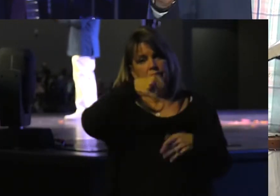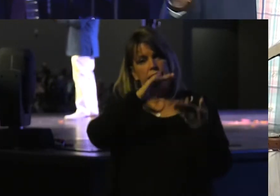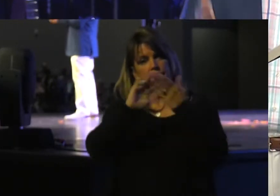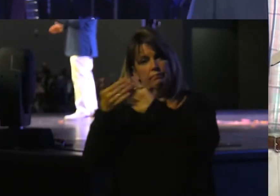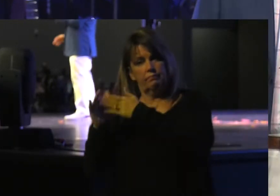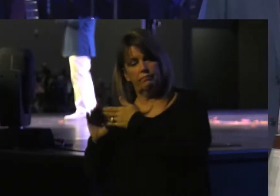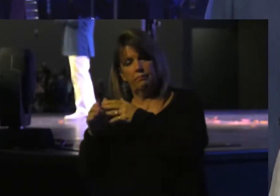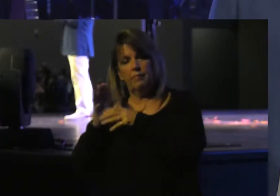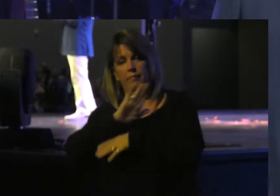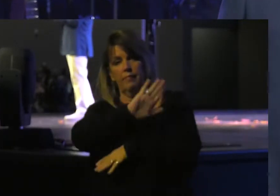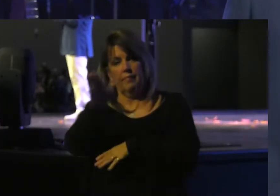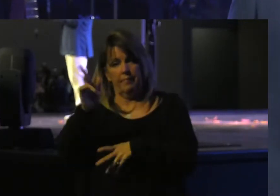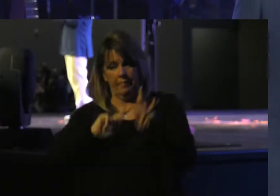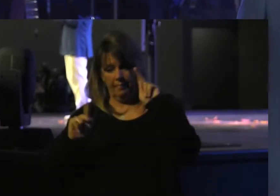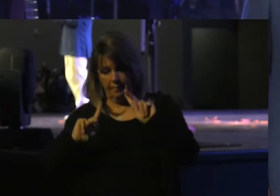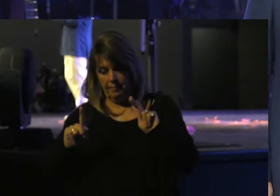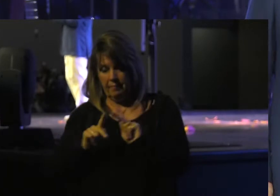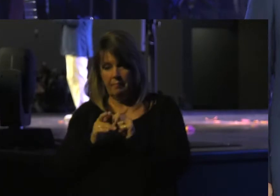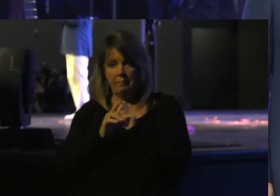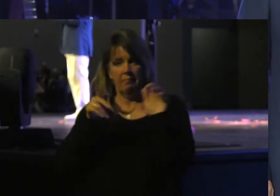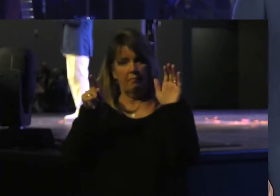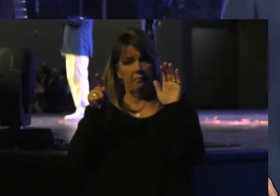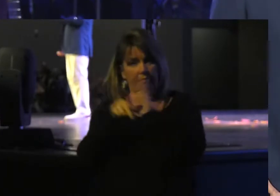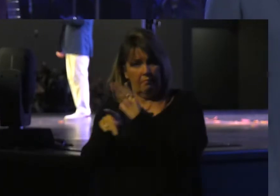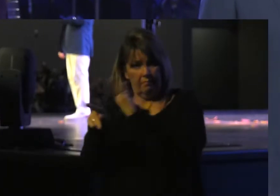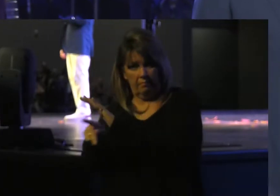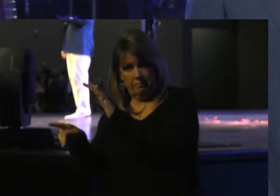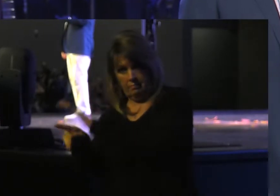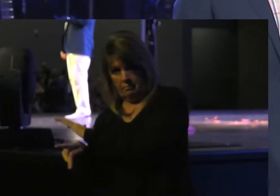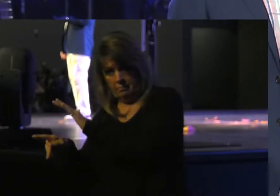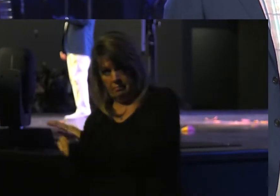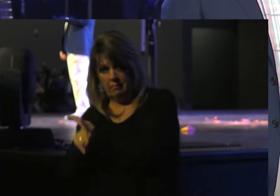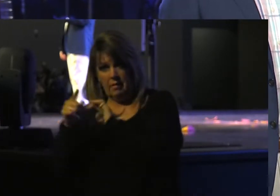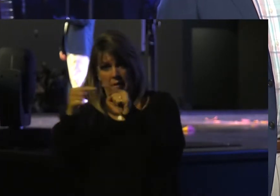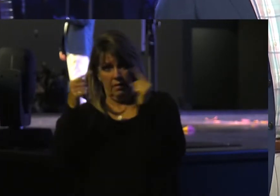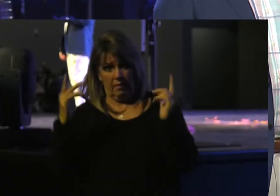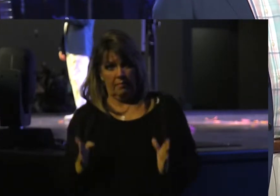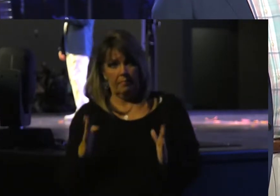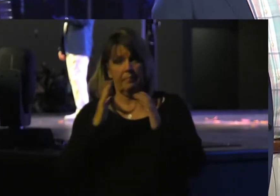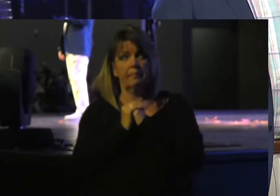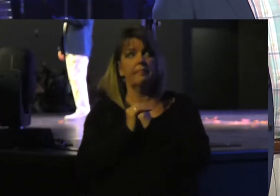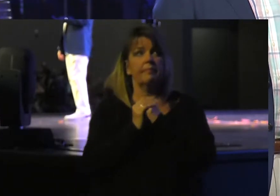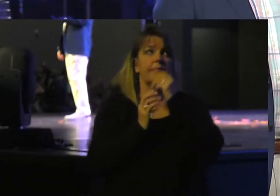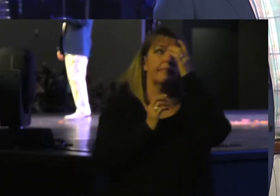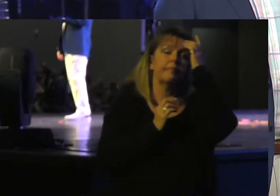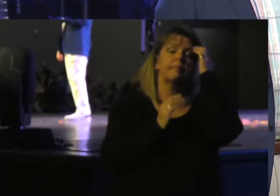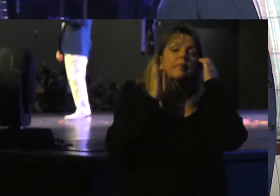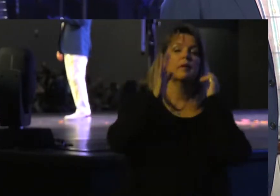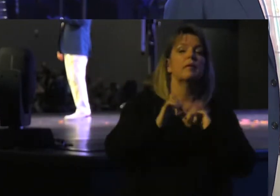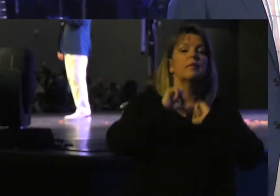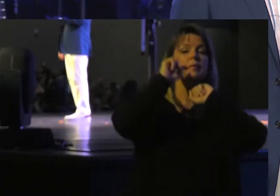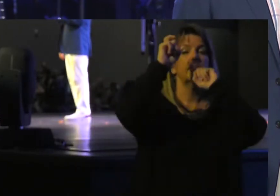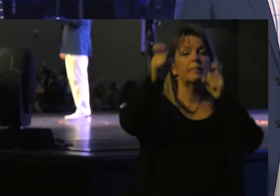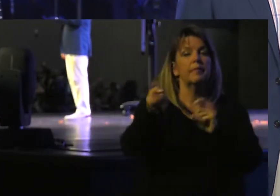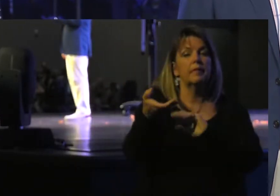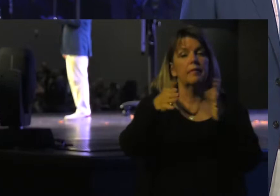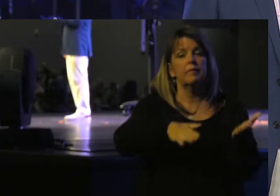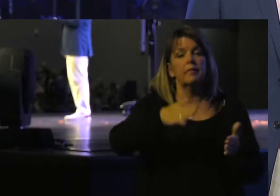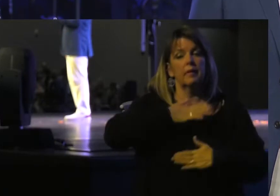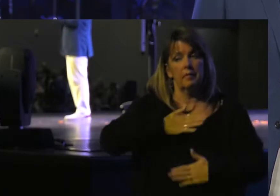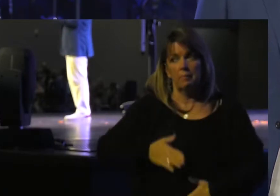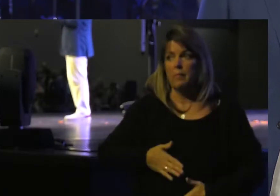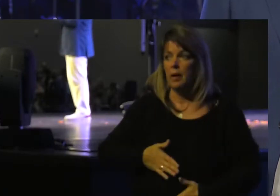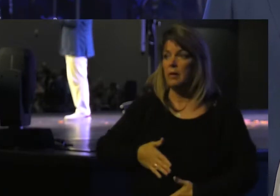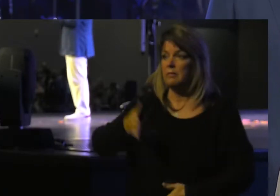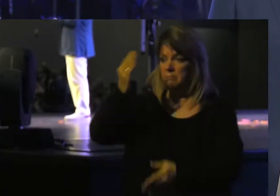their people to fall by the sword Before their enemies, And by the hand of those who seek their life. I will give their dead bodies for food To the